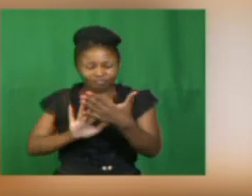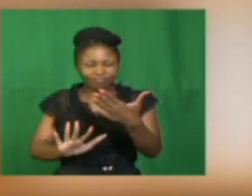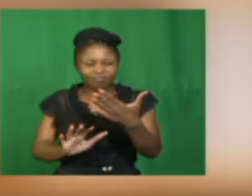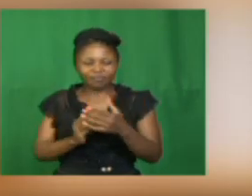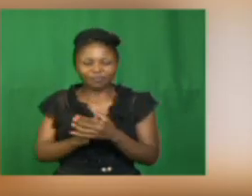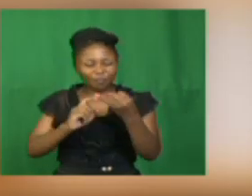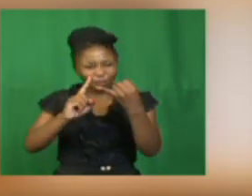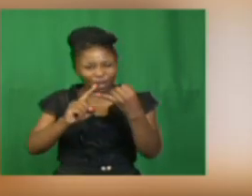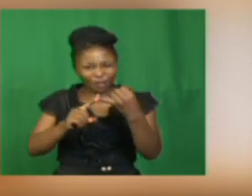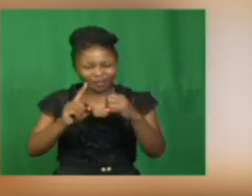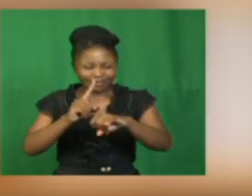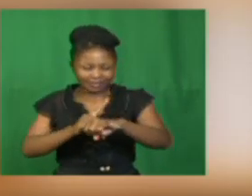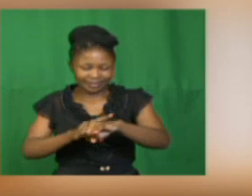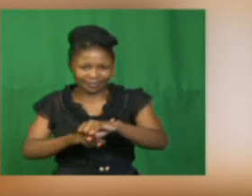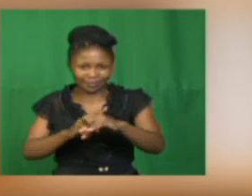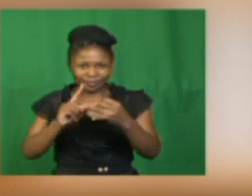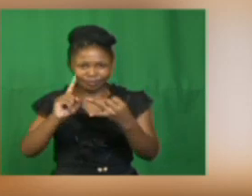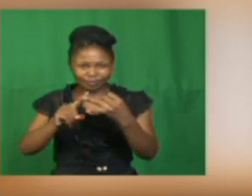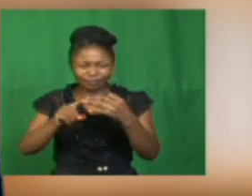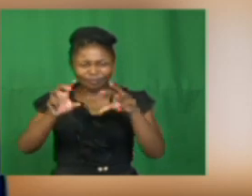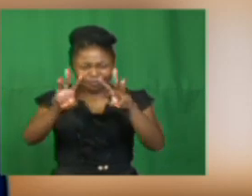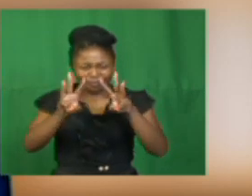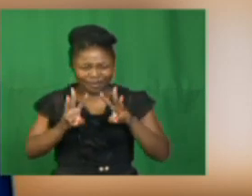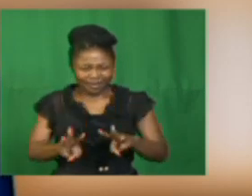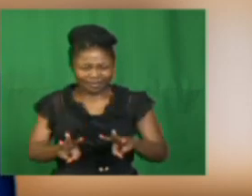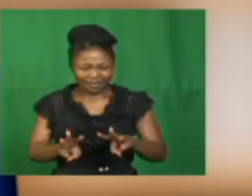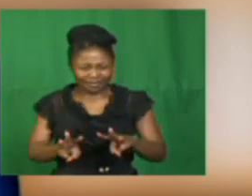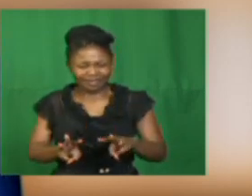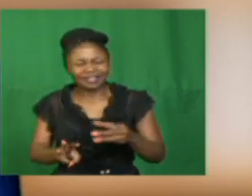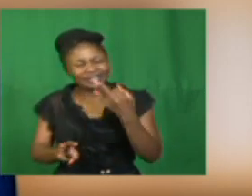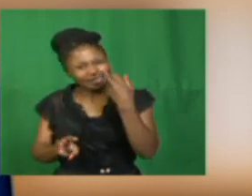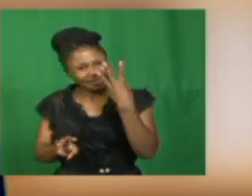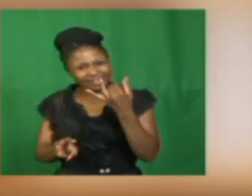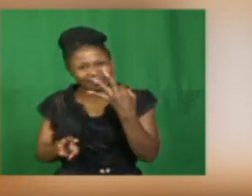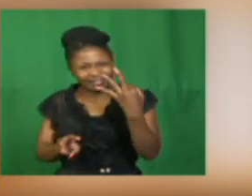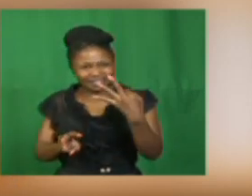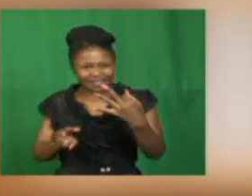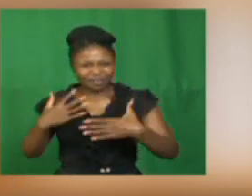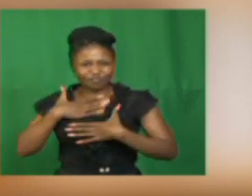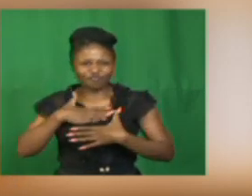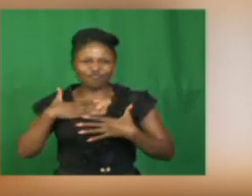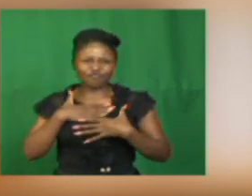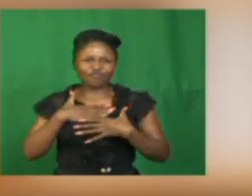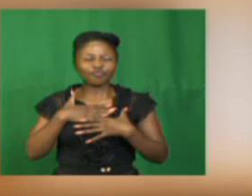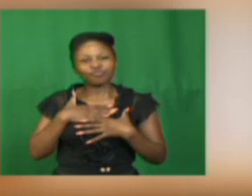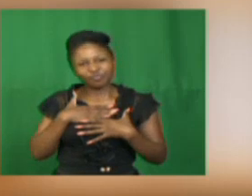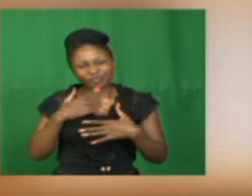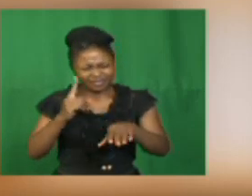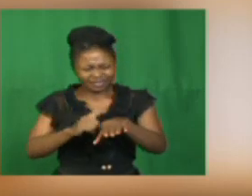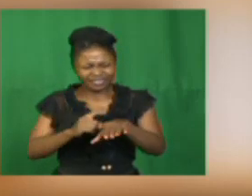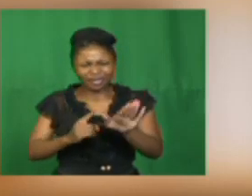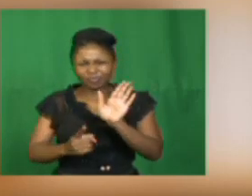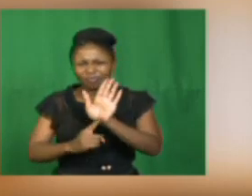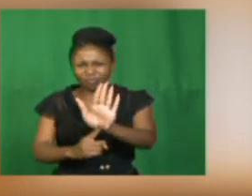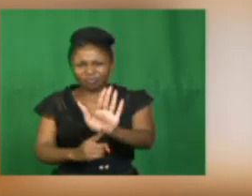let us look at some examples of the time. It can be an hour, it can